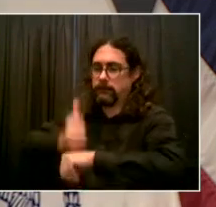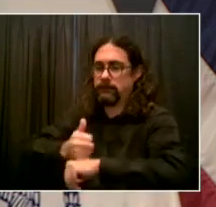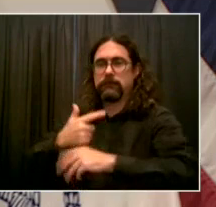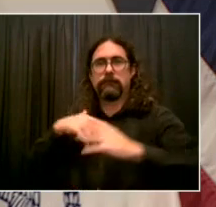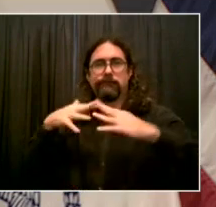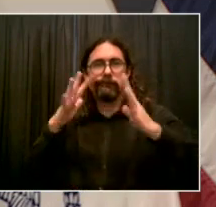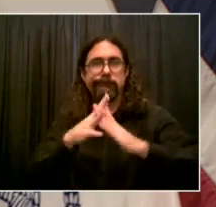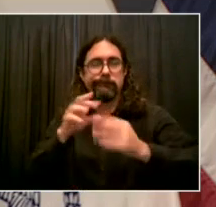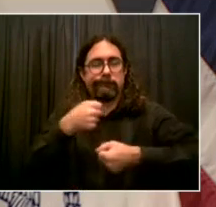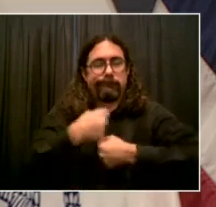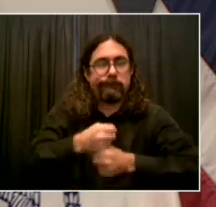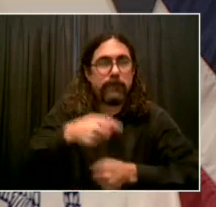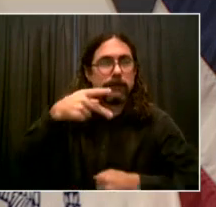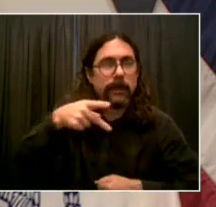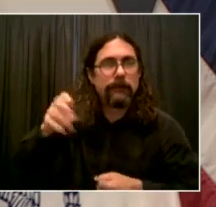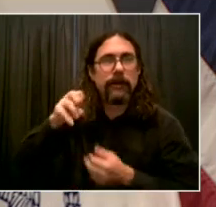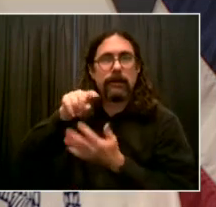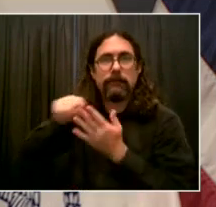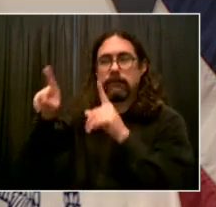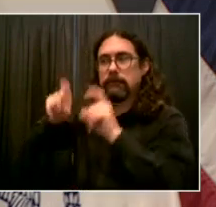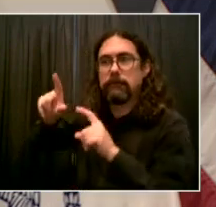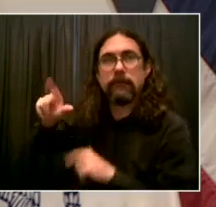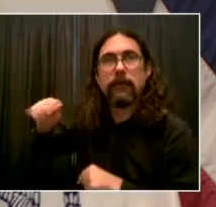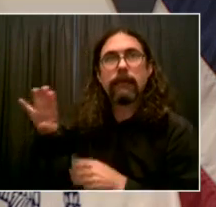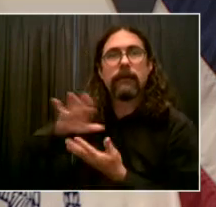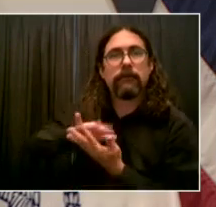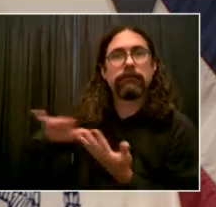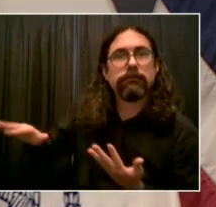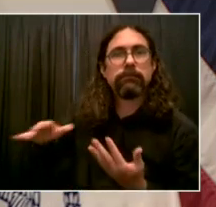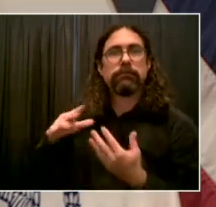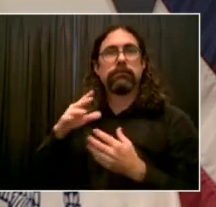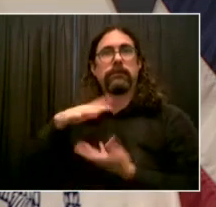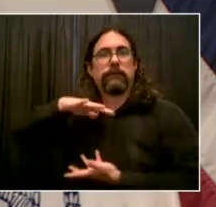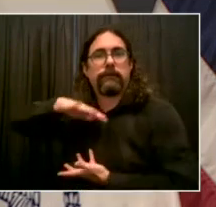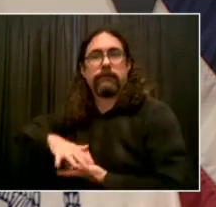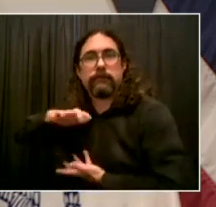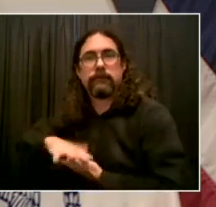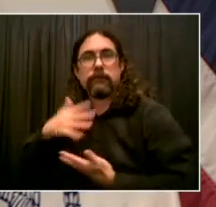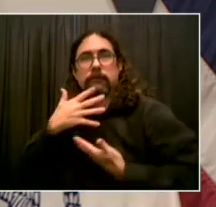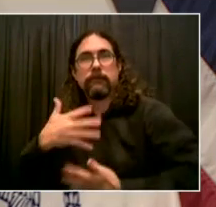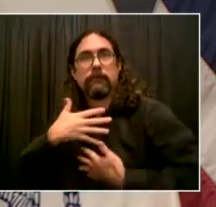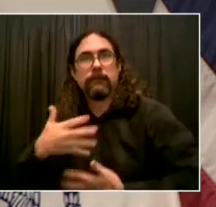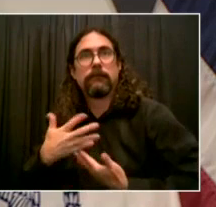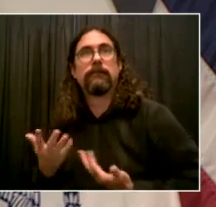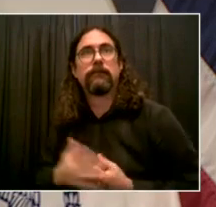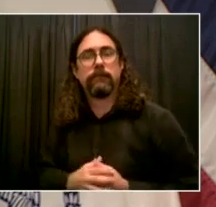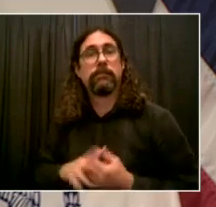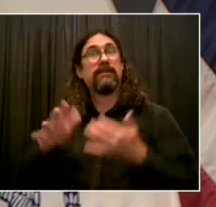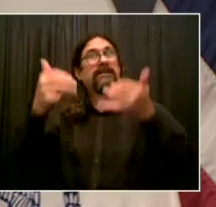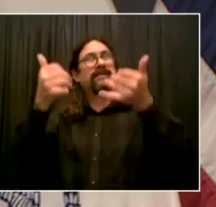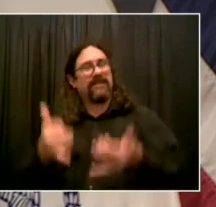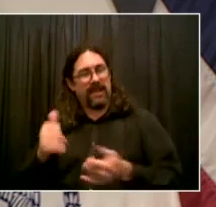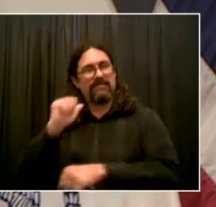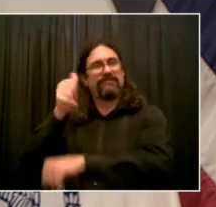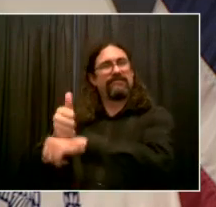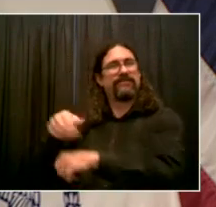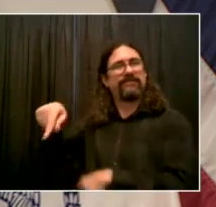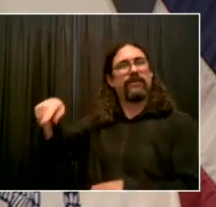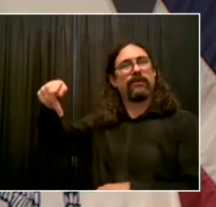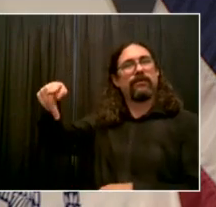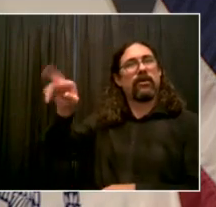against pandemics that threaten us all. This is really powerful and it's going to have